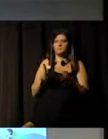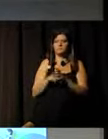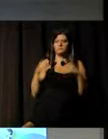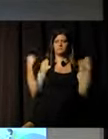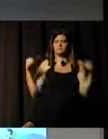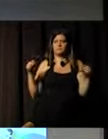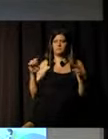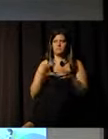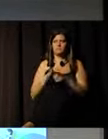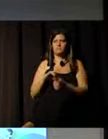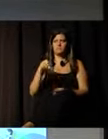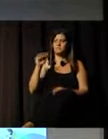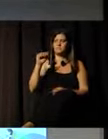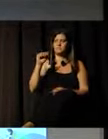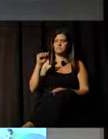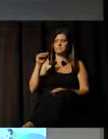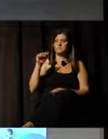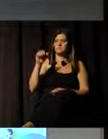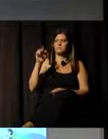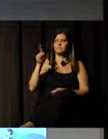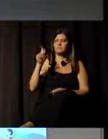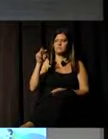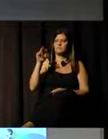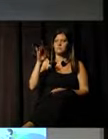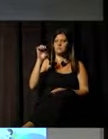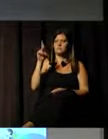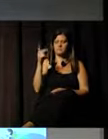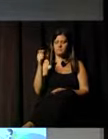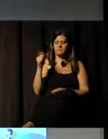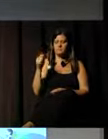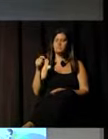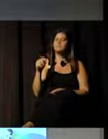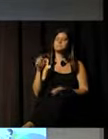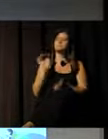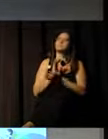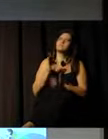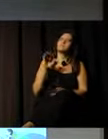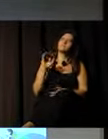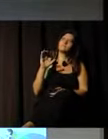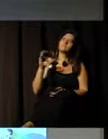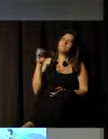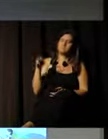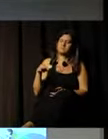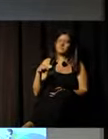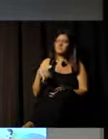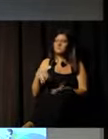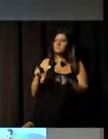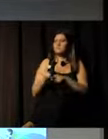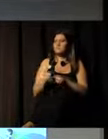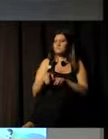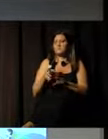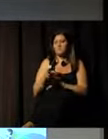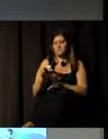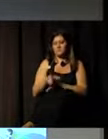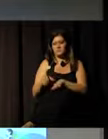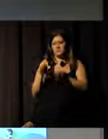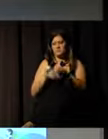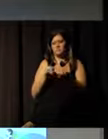area of physical education for the Latin American Alliance and Caribbean of YMCA